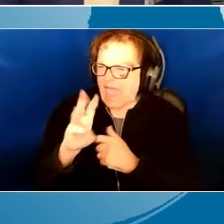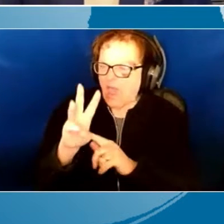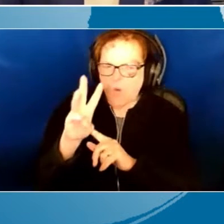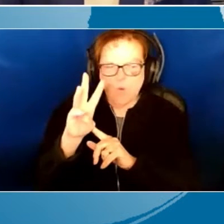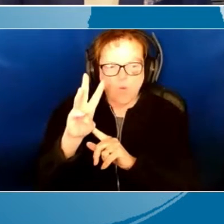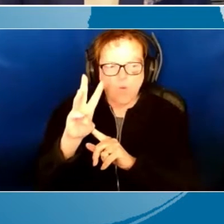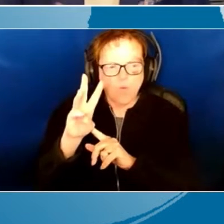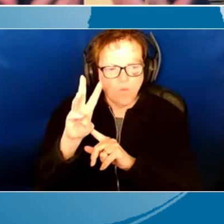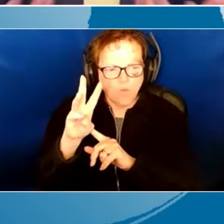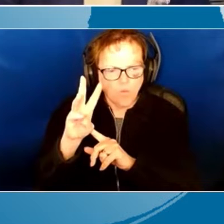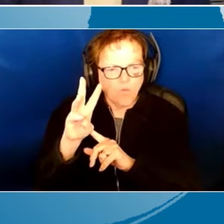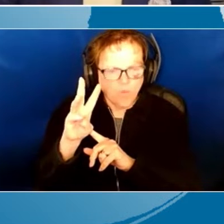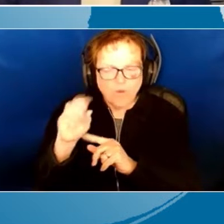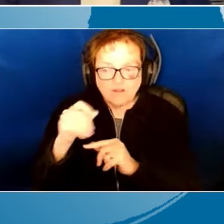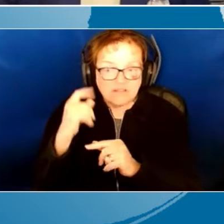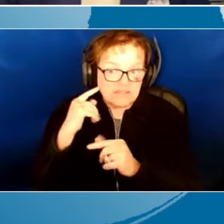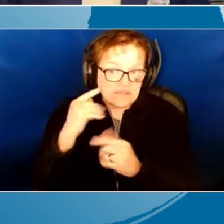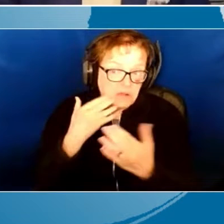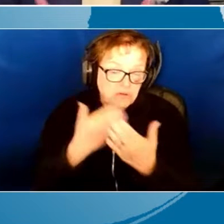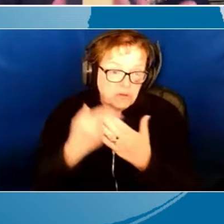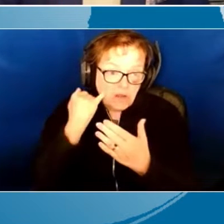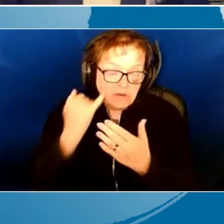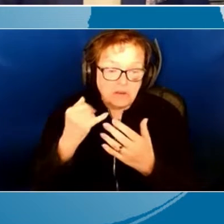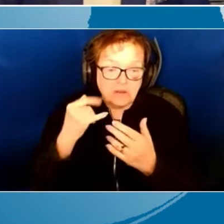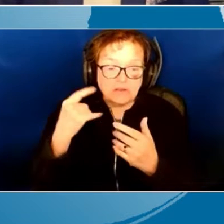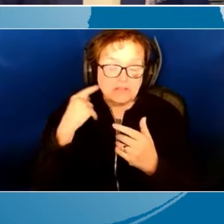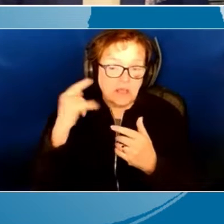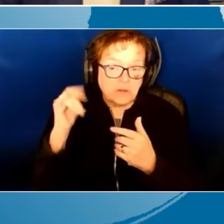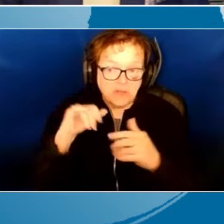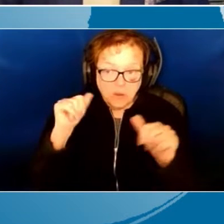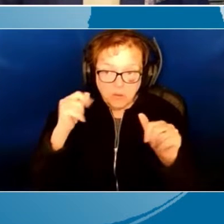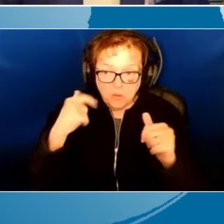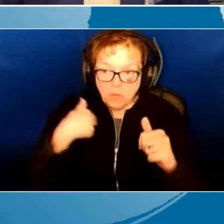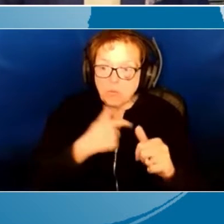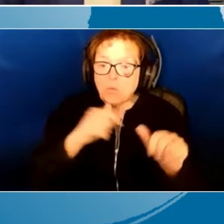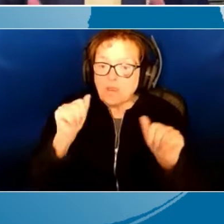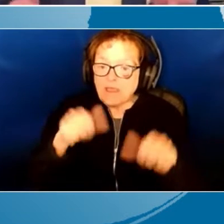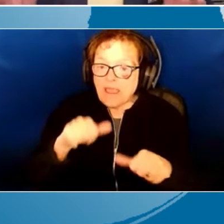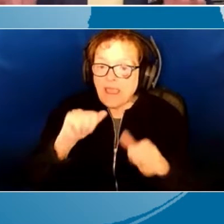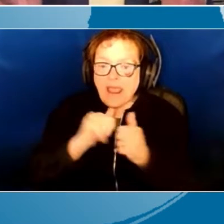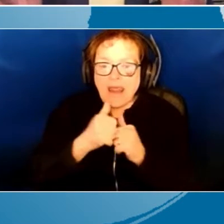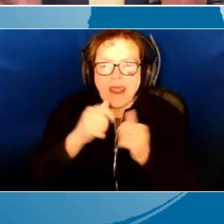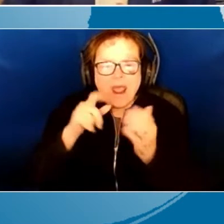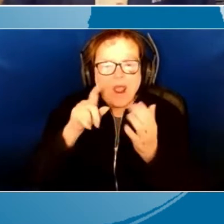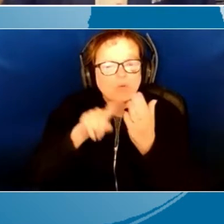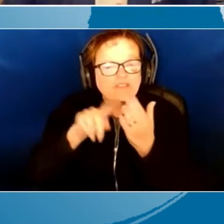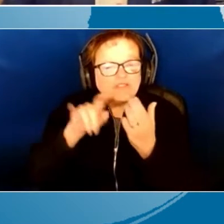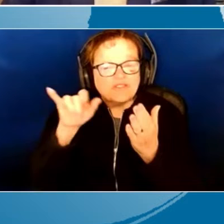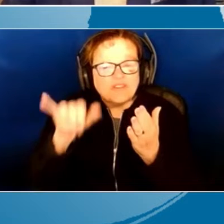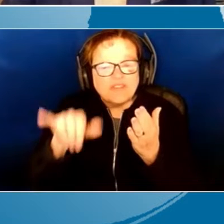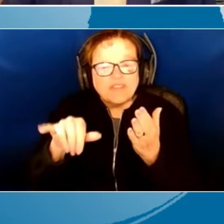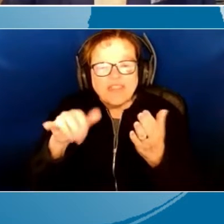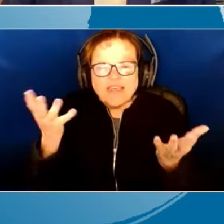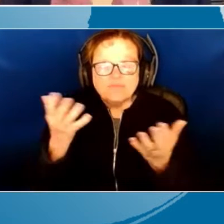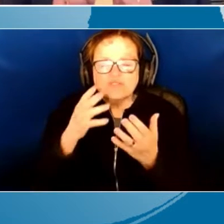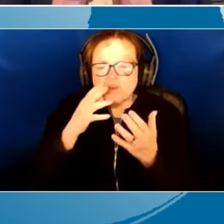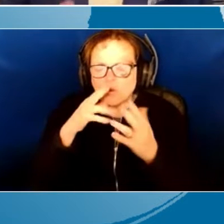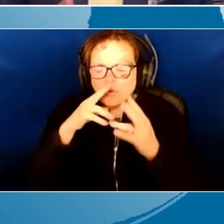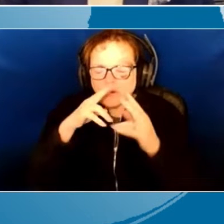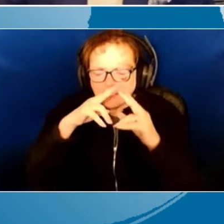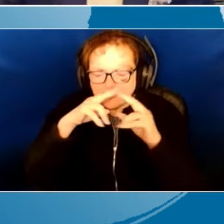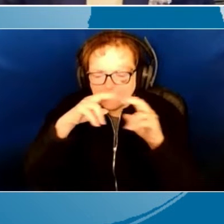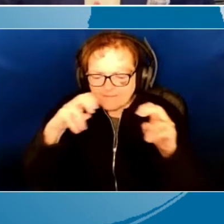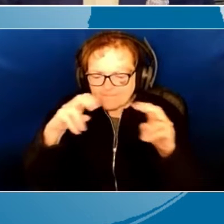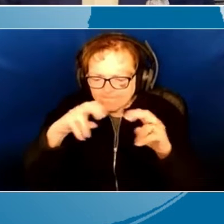sounds like a good idea. sounds like something we could do. What's the research behind it? How do you do it? And so we started digging in. Now I